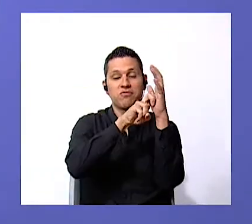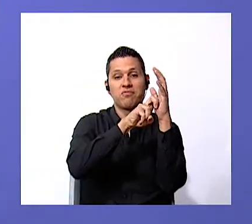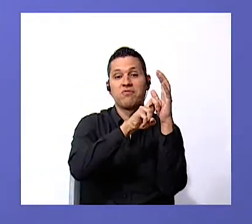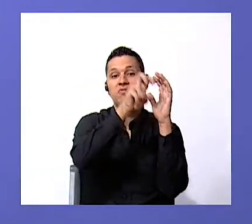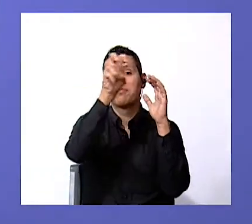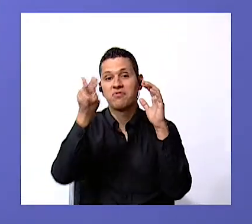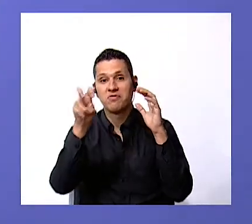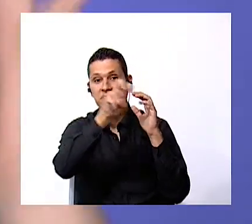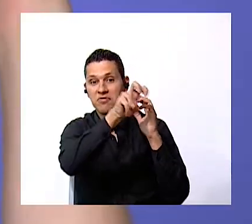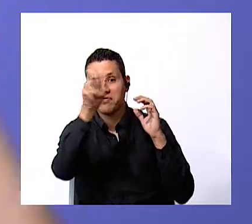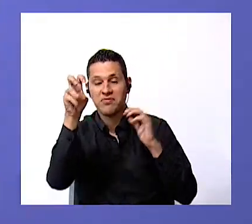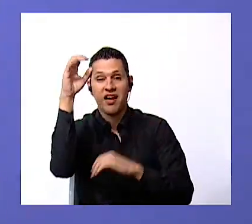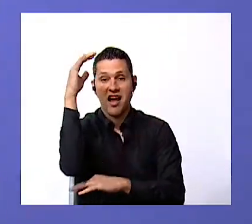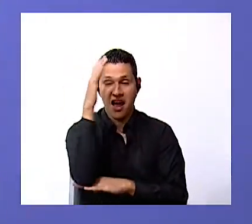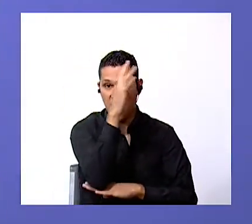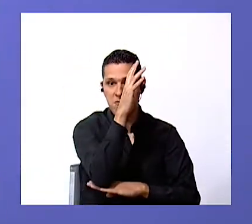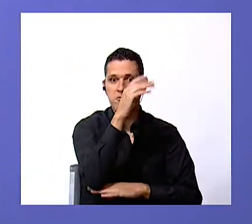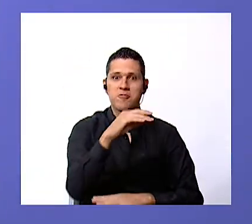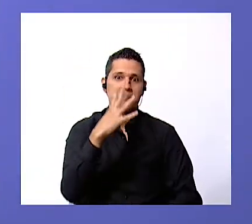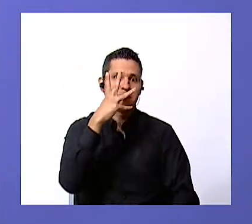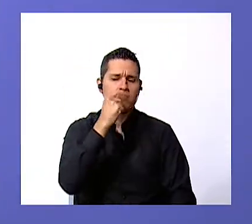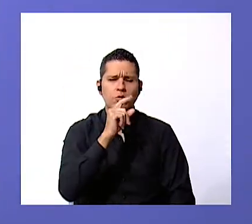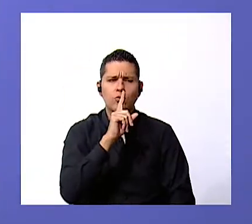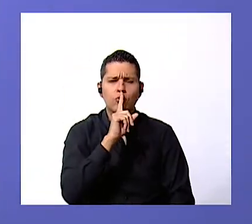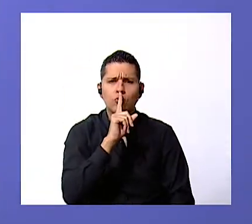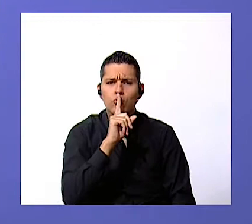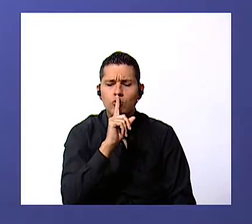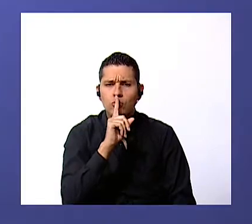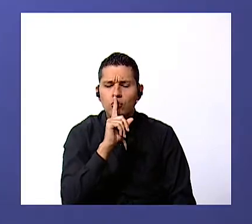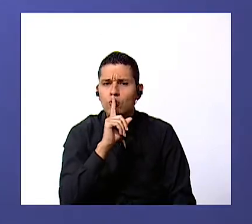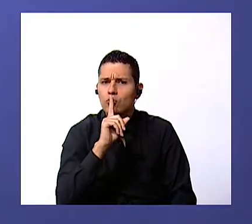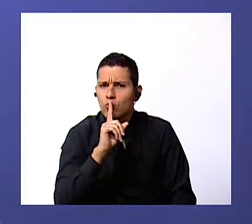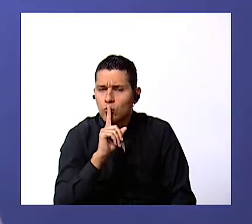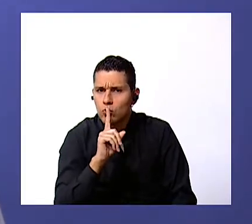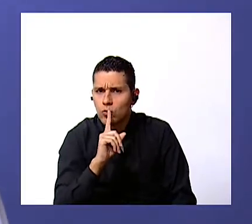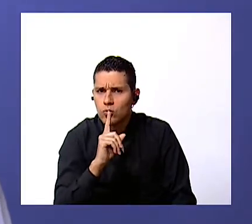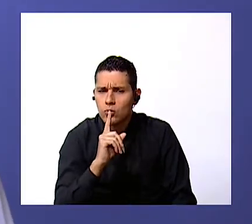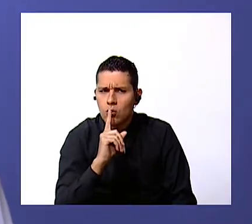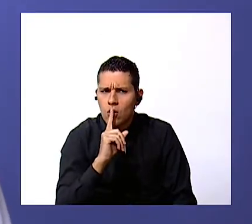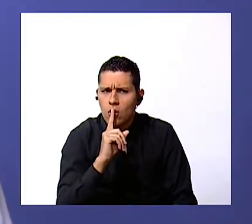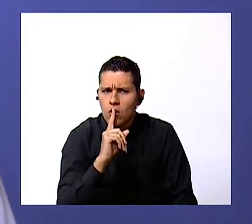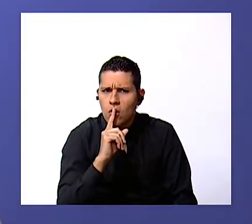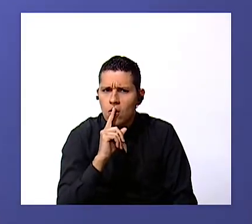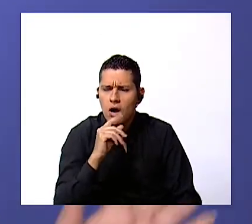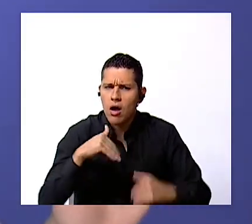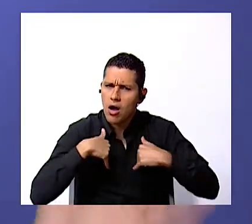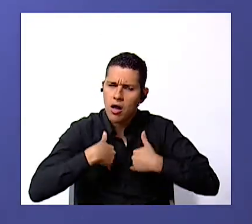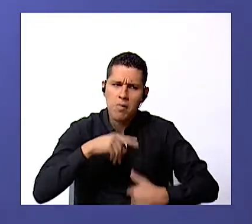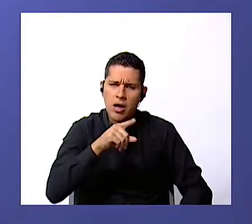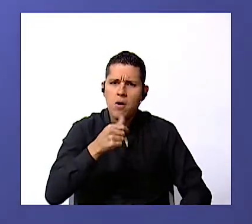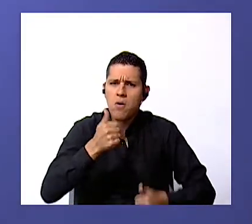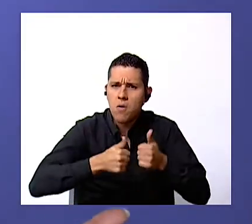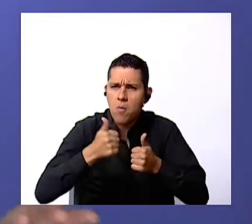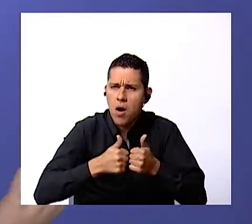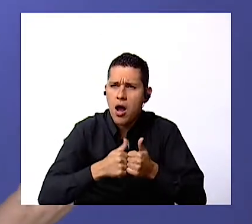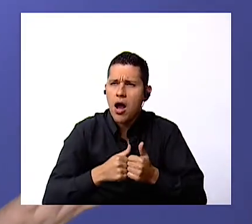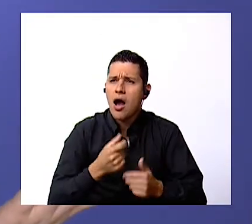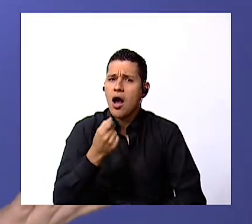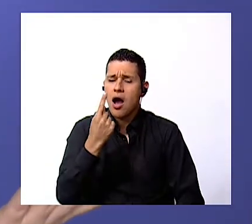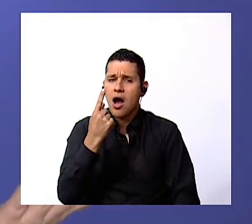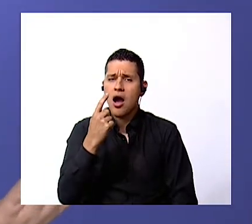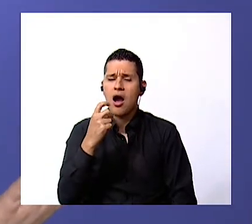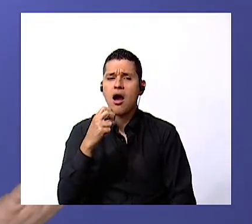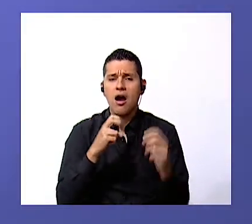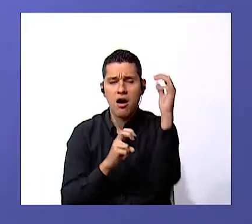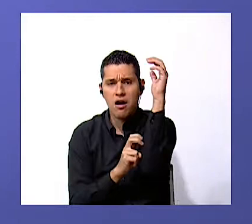animals that live in the forest shh be quiet what is this animal it's a squirrel what do